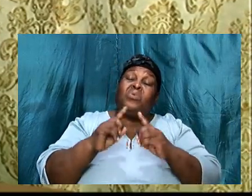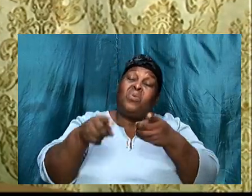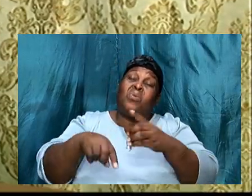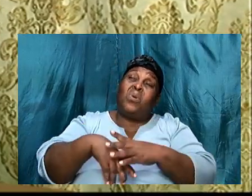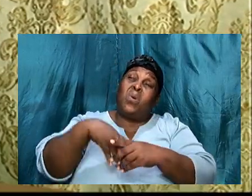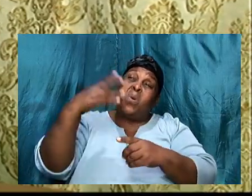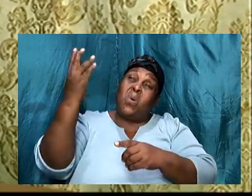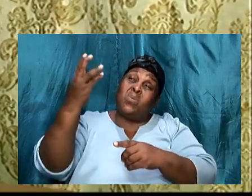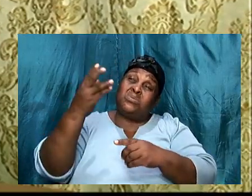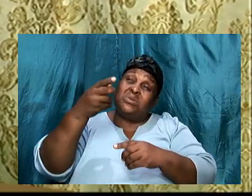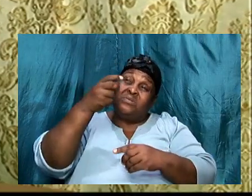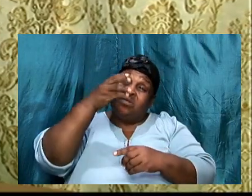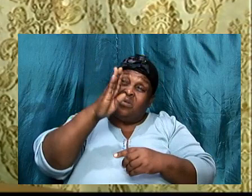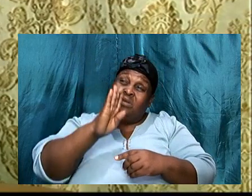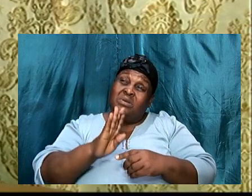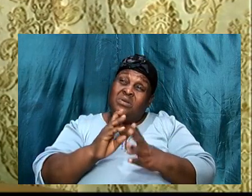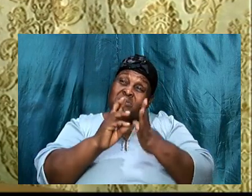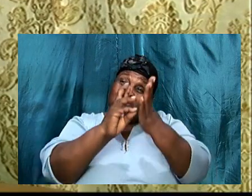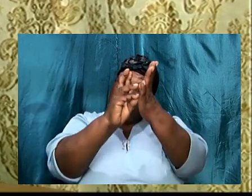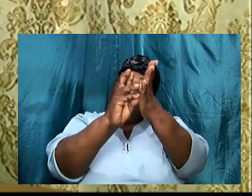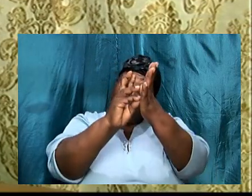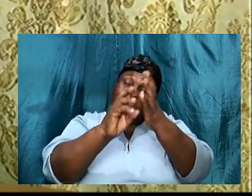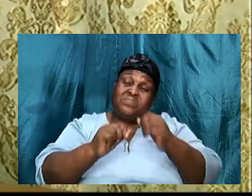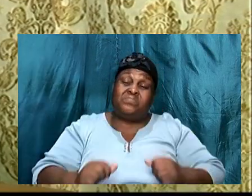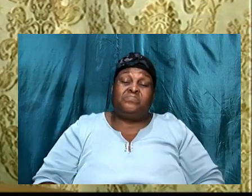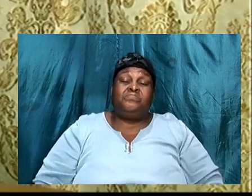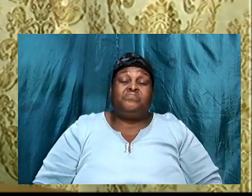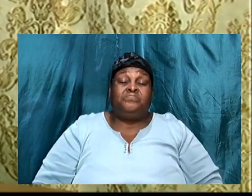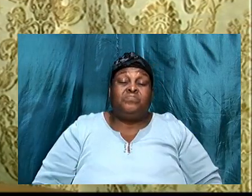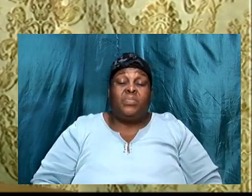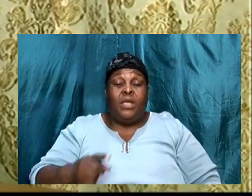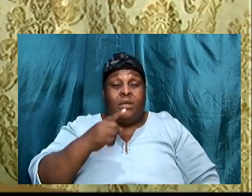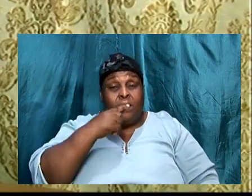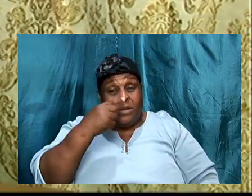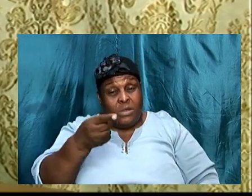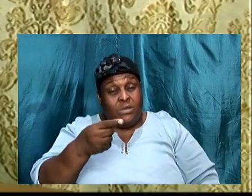of God's will. I put it to us, brethren,